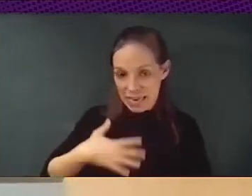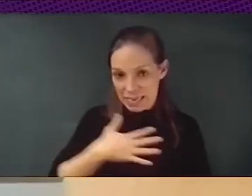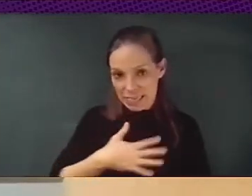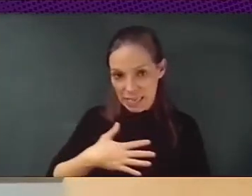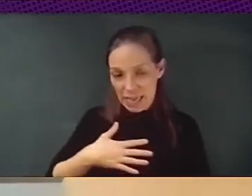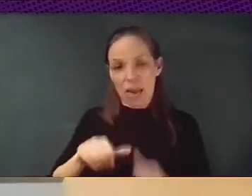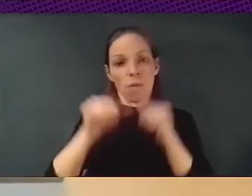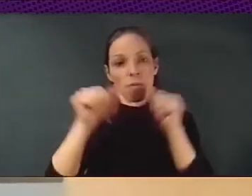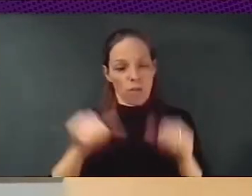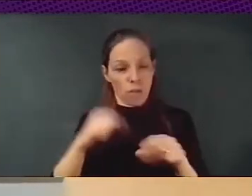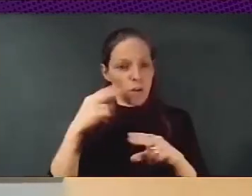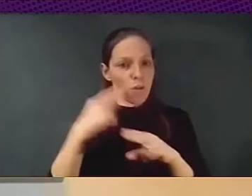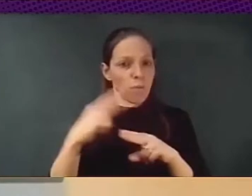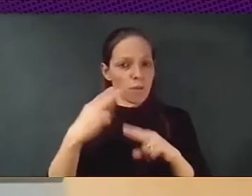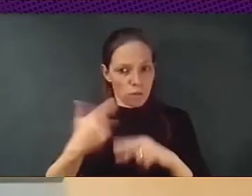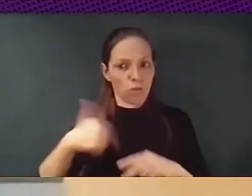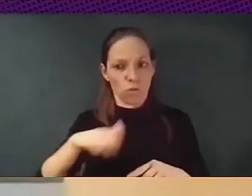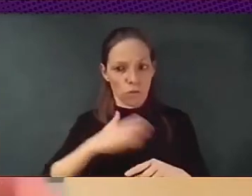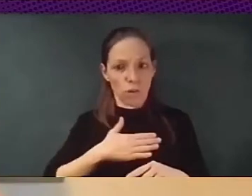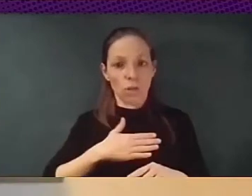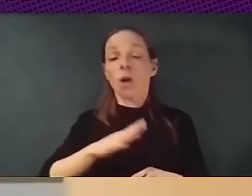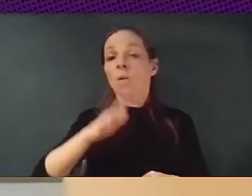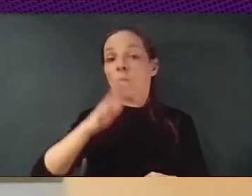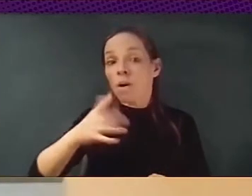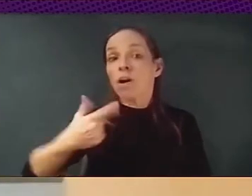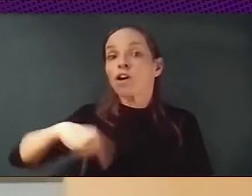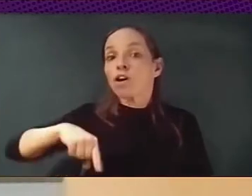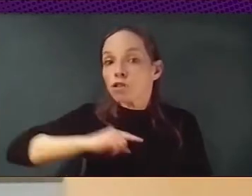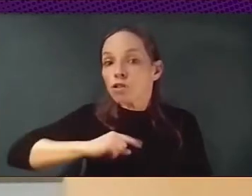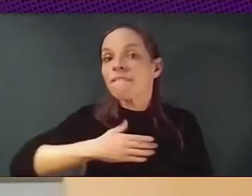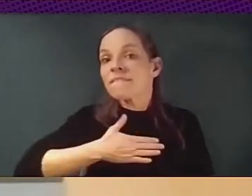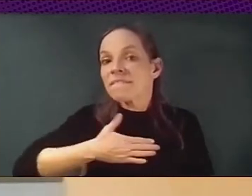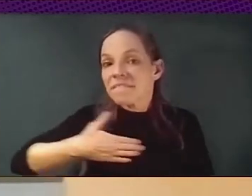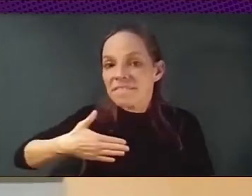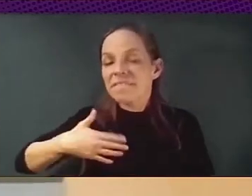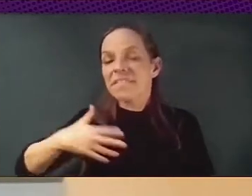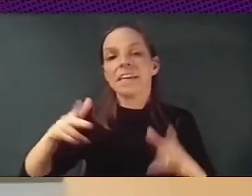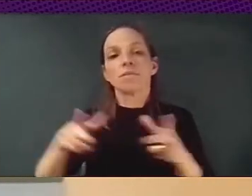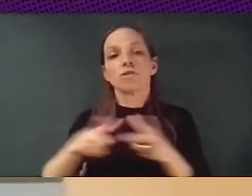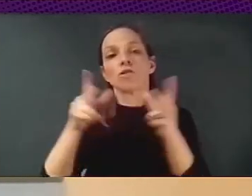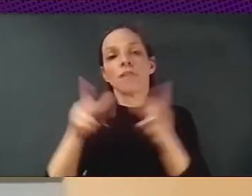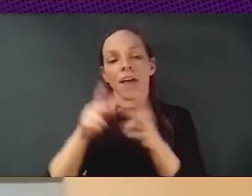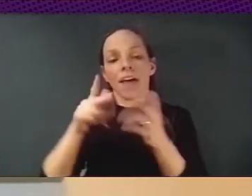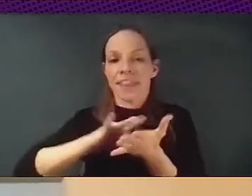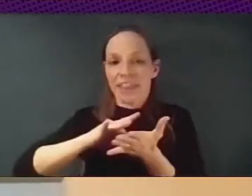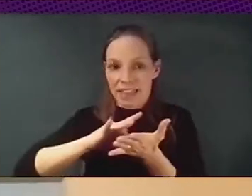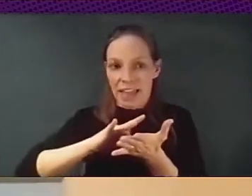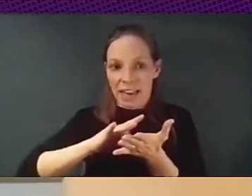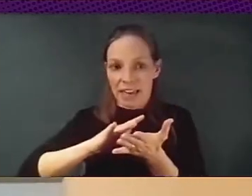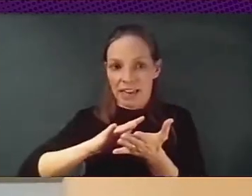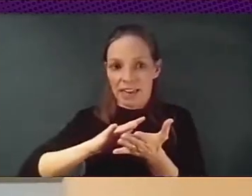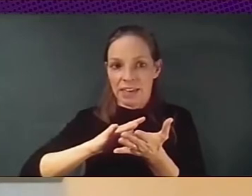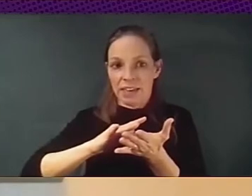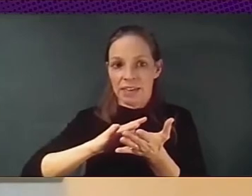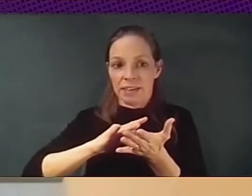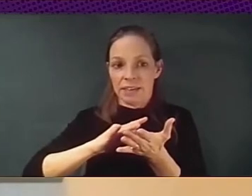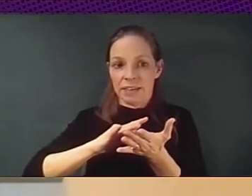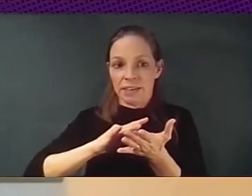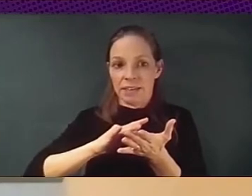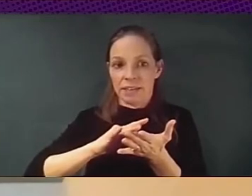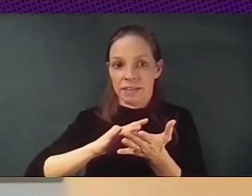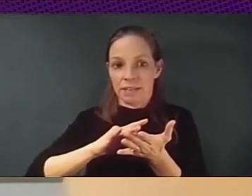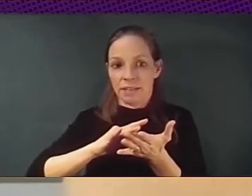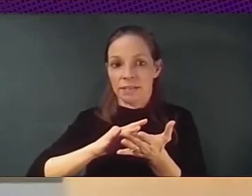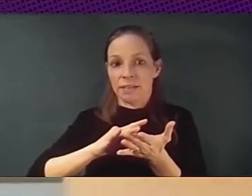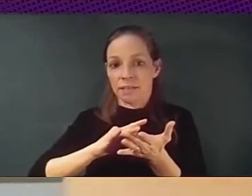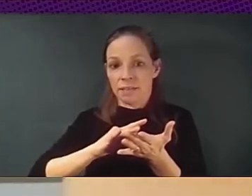want a digital society that has fundamental rights of citizens at the very core data sovereignty, citizens participation,